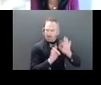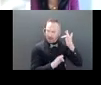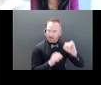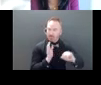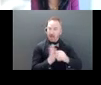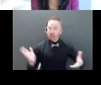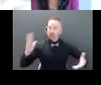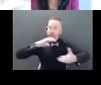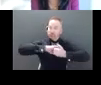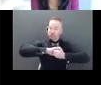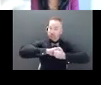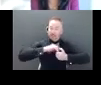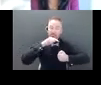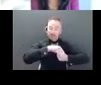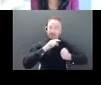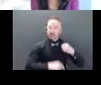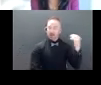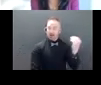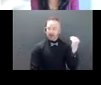the Ontario Security Commission.